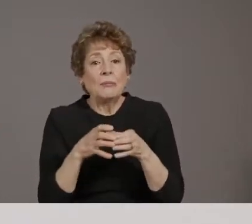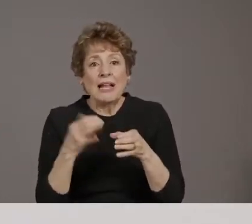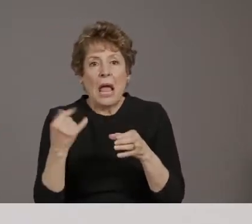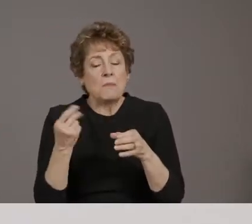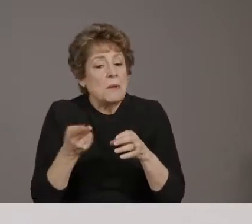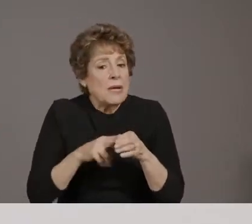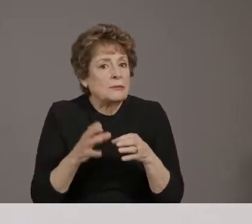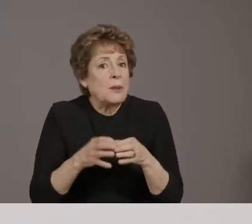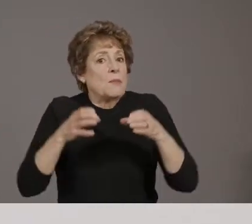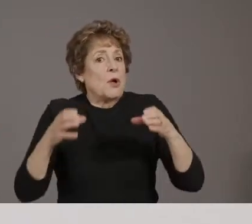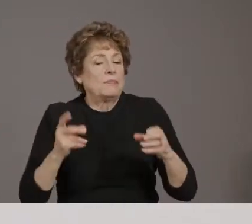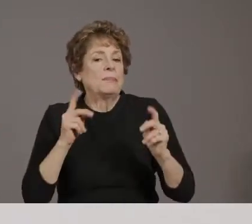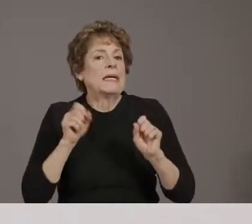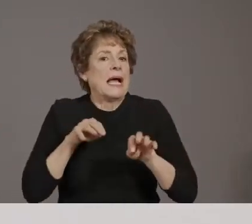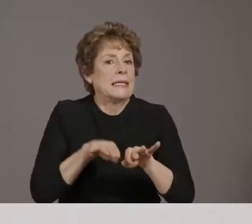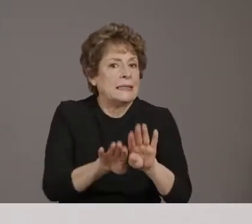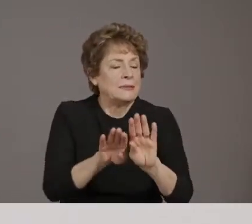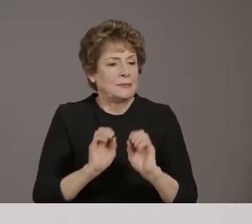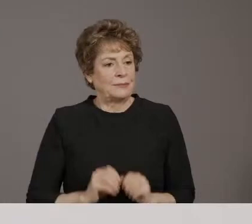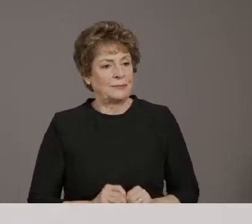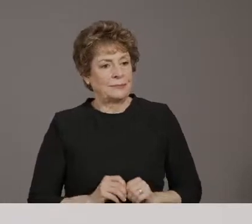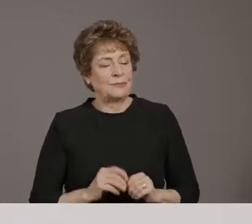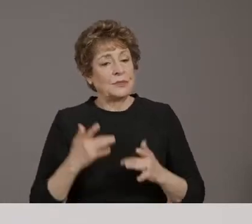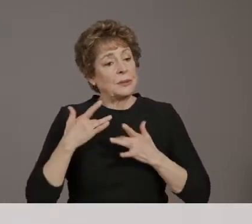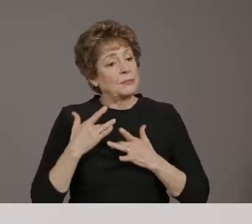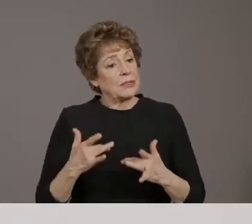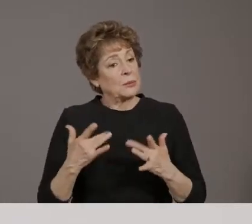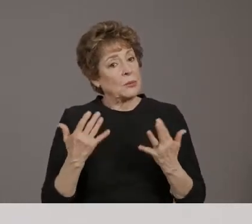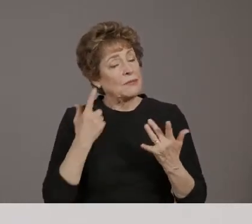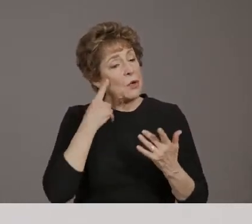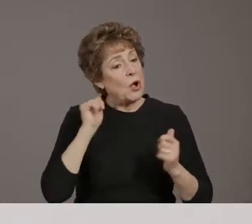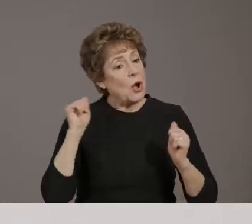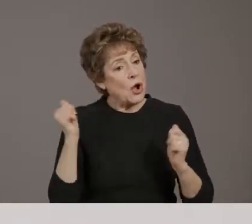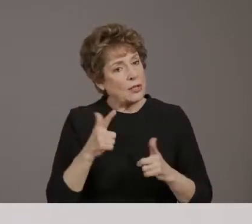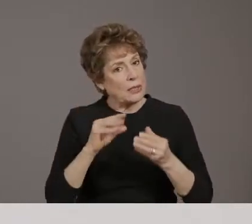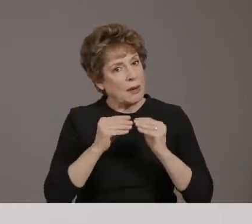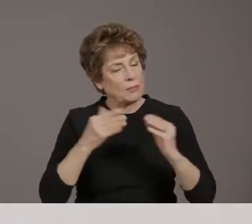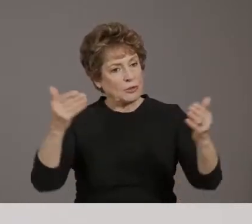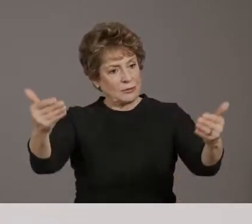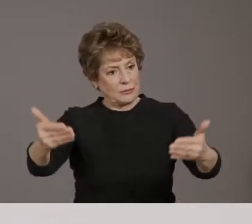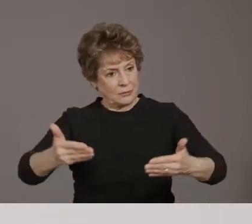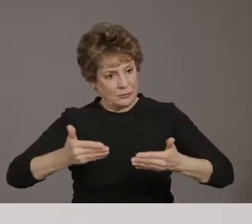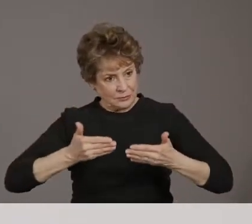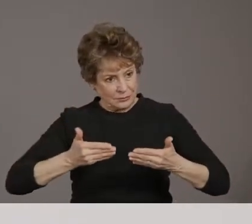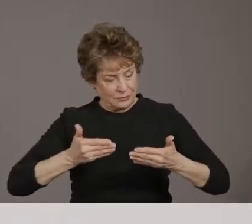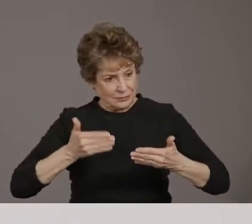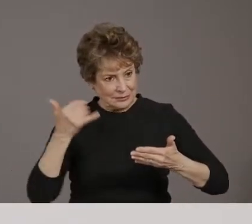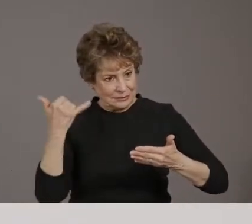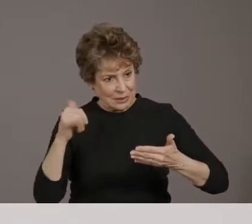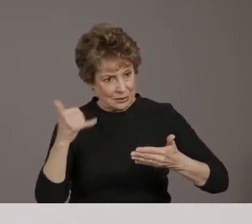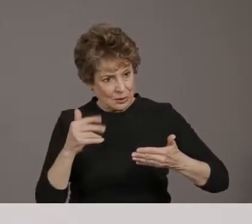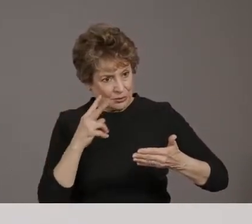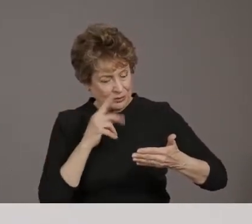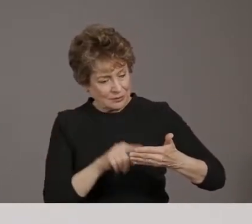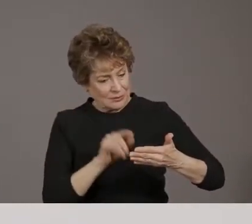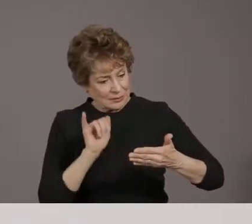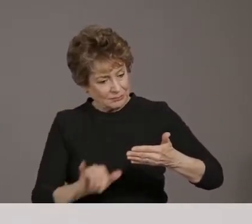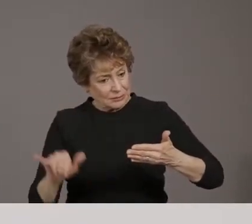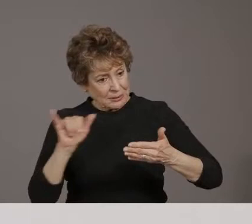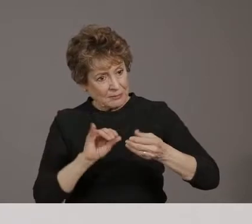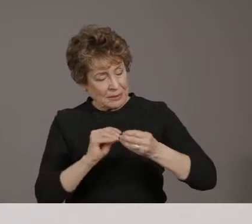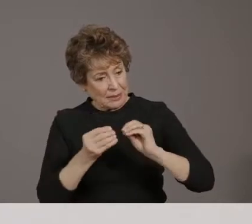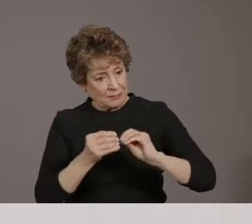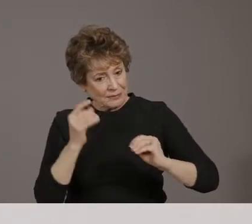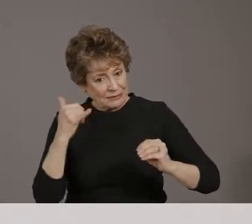the metrics to get down into the yellow for two weeks and before we would start to like, uh, loosening some of those things.